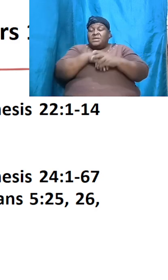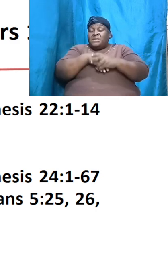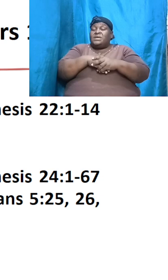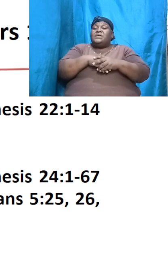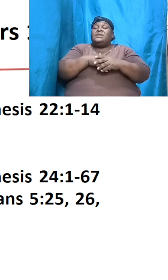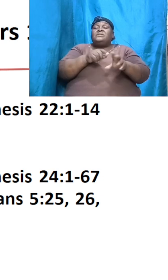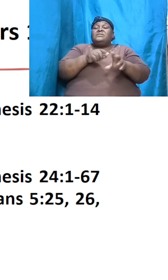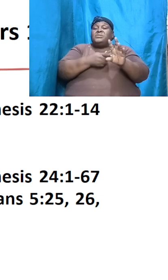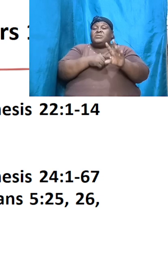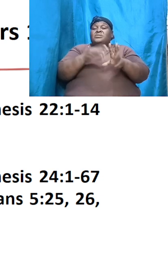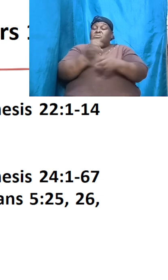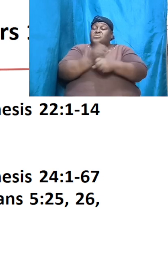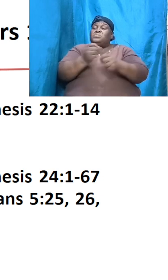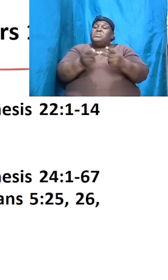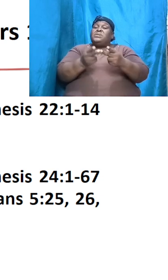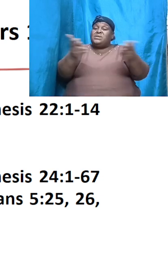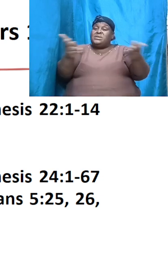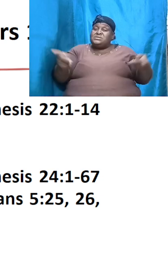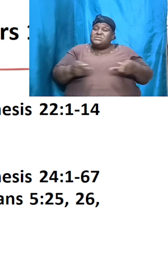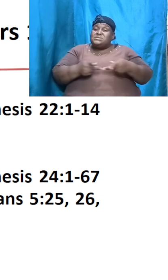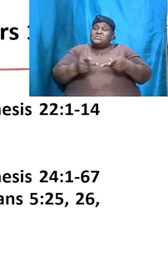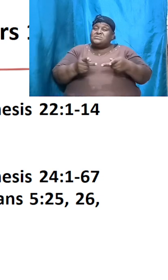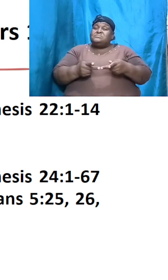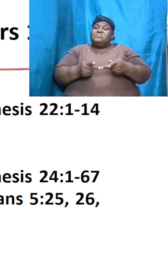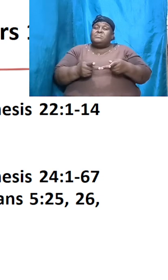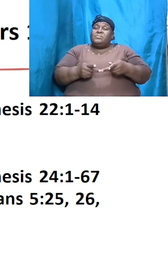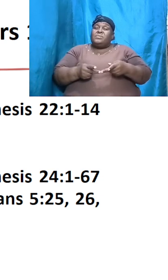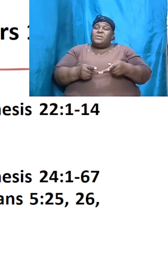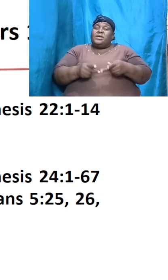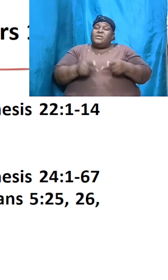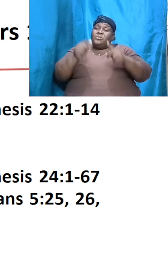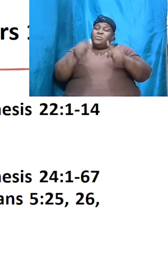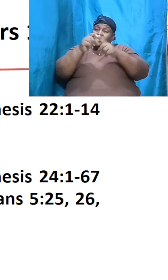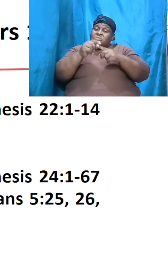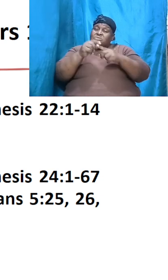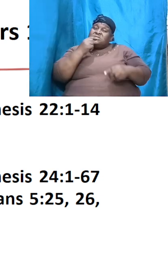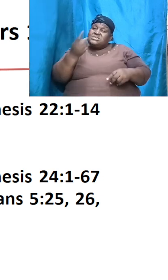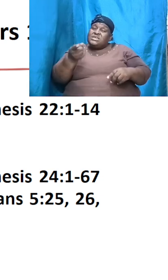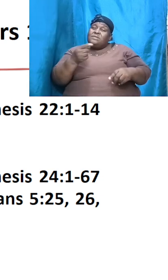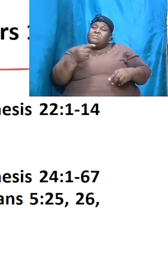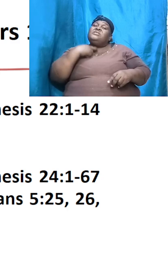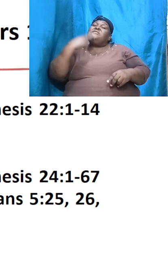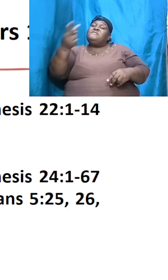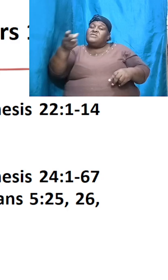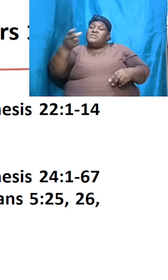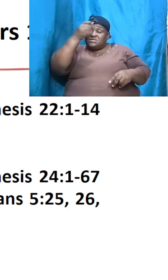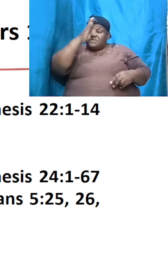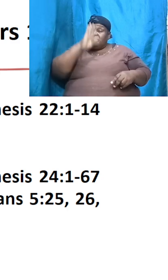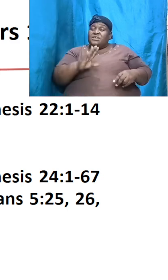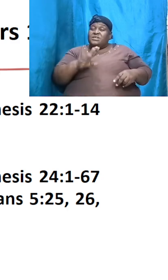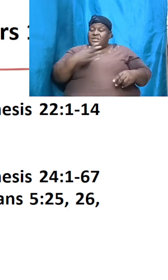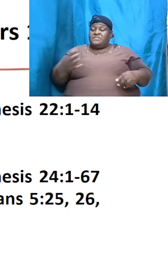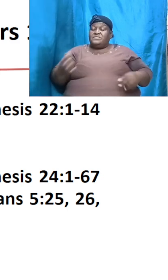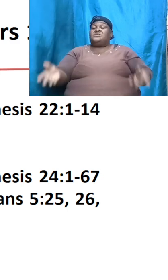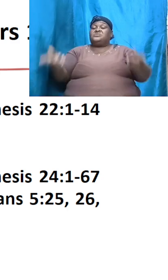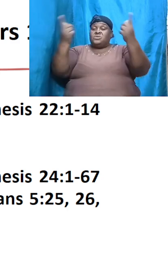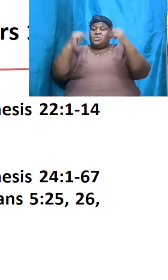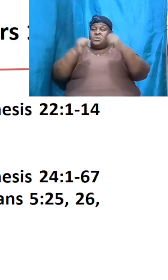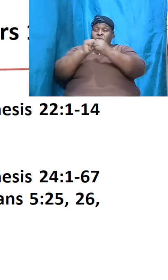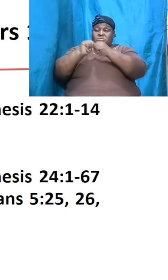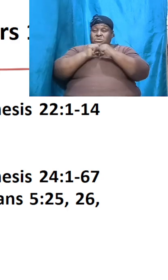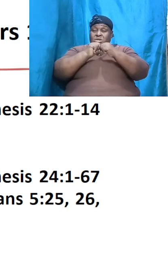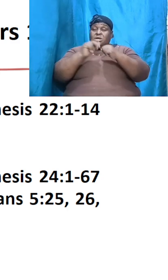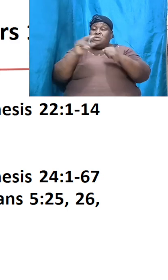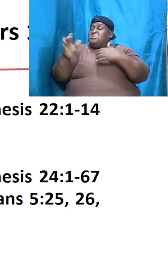took place and the words were uttered by the voice of God and things came together it did not matter